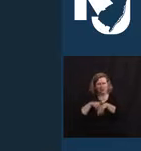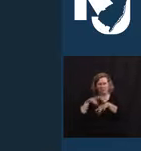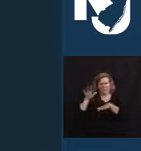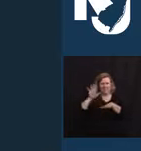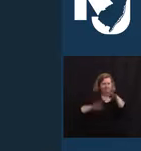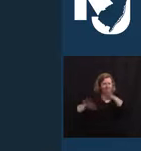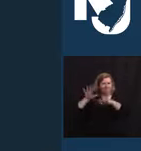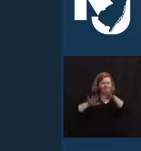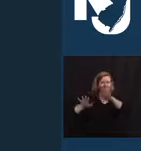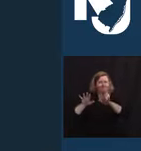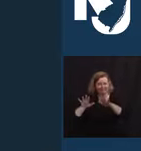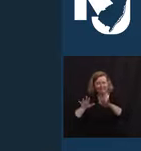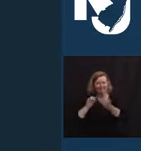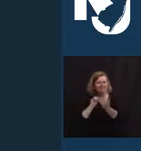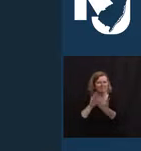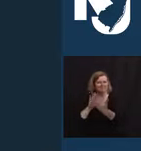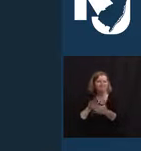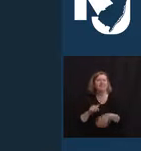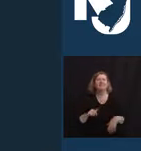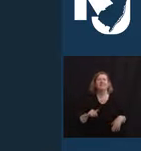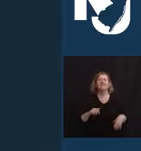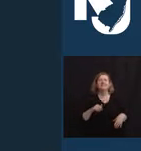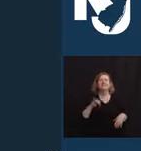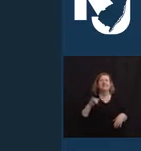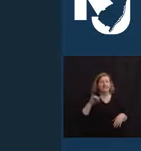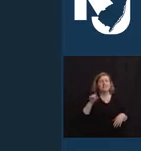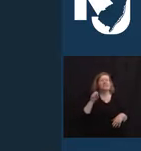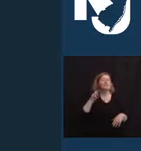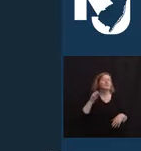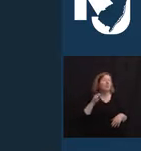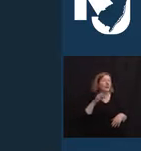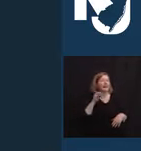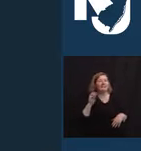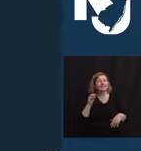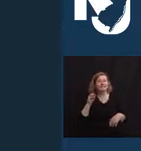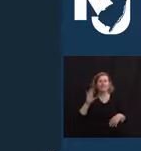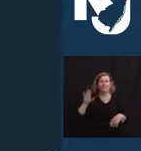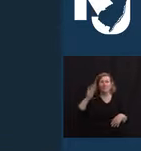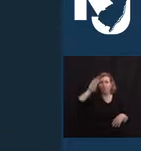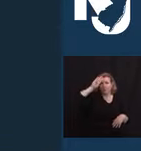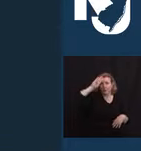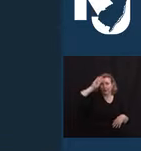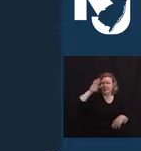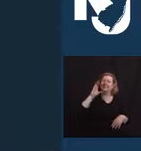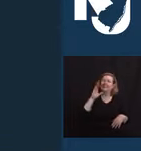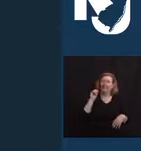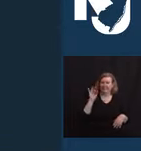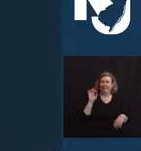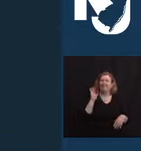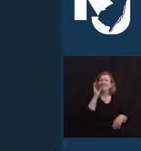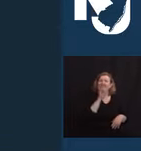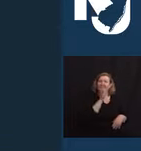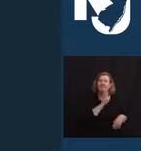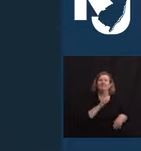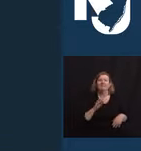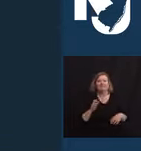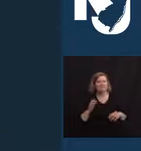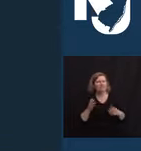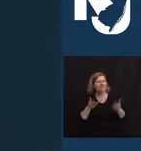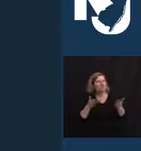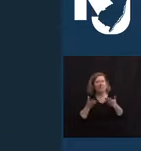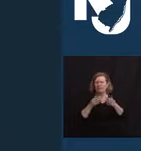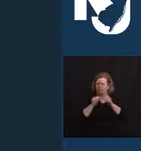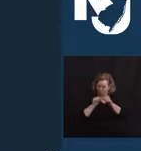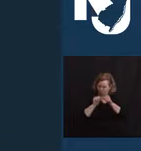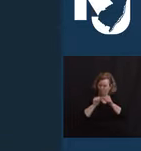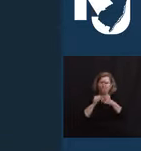Today, Jesus and Your Cuban Cafe continue to serve the Perth Amboy community. I had the opportunity to catch